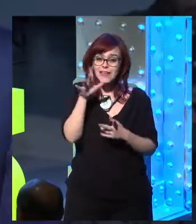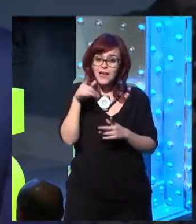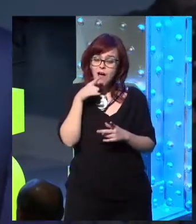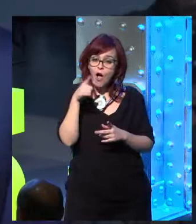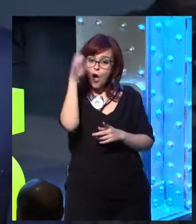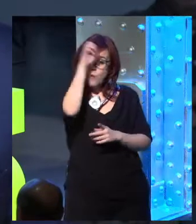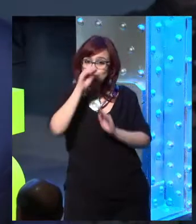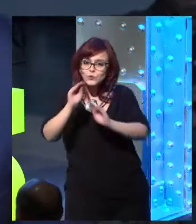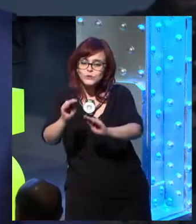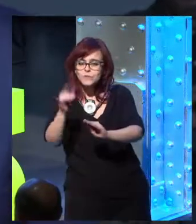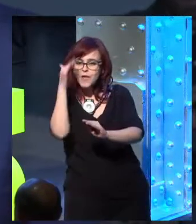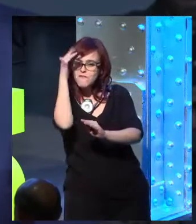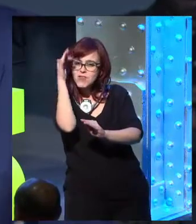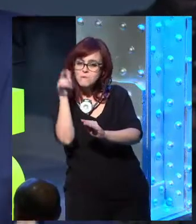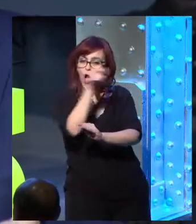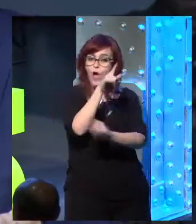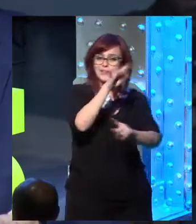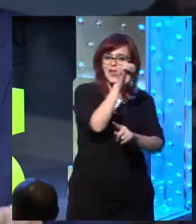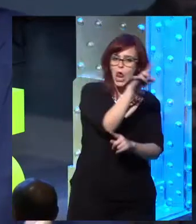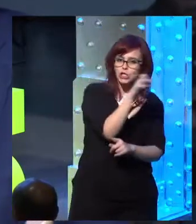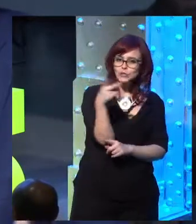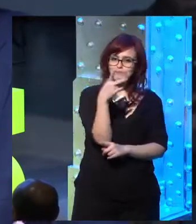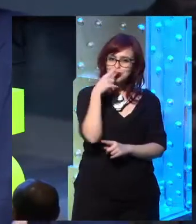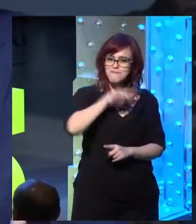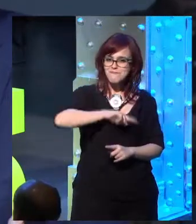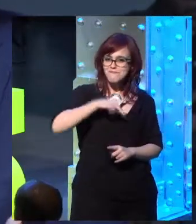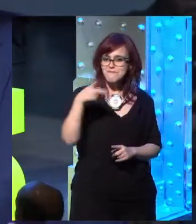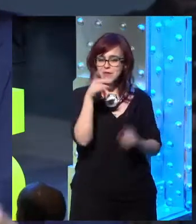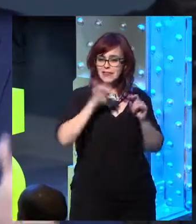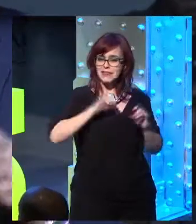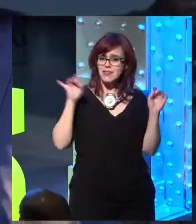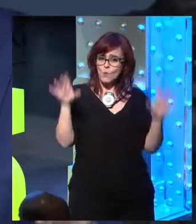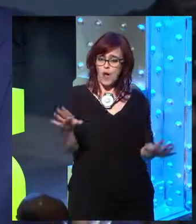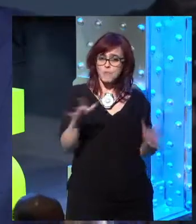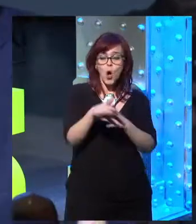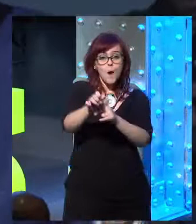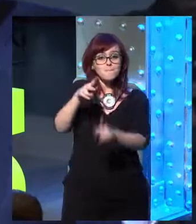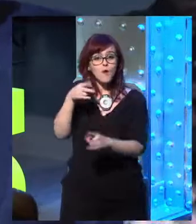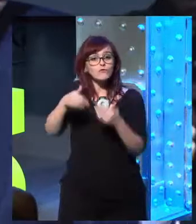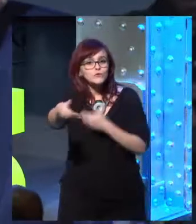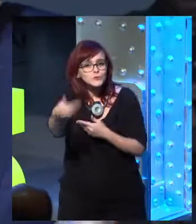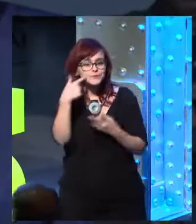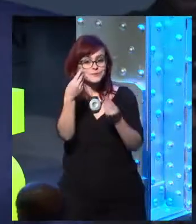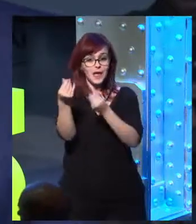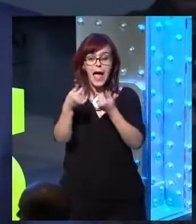embodies that new approach that we want to give to Talos.